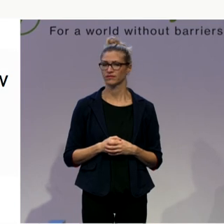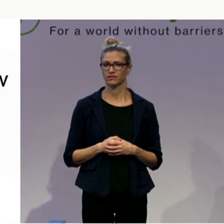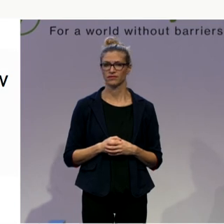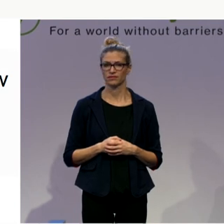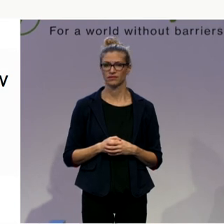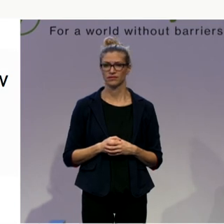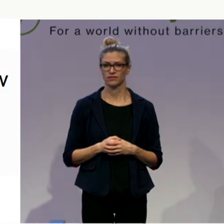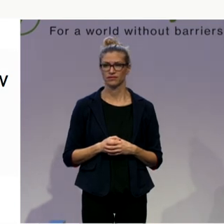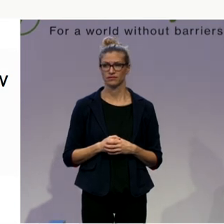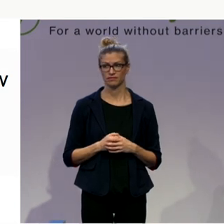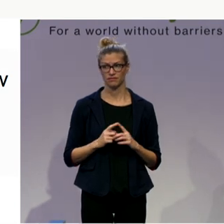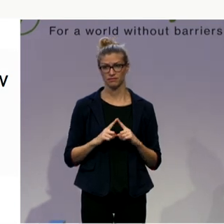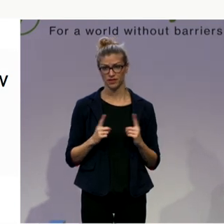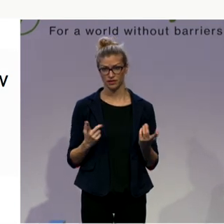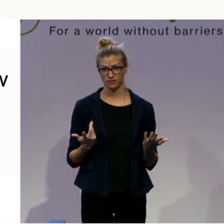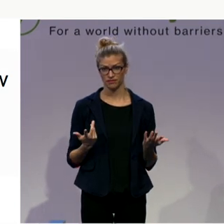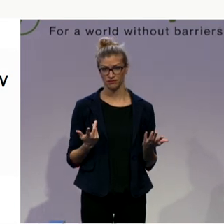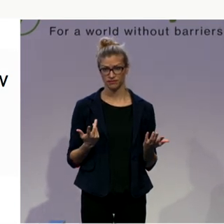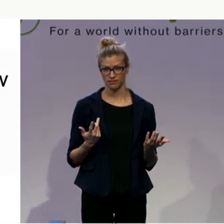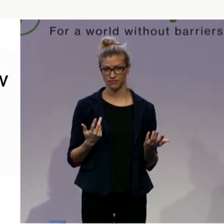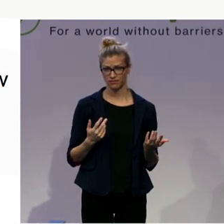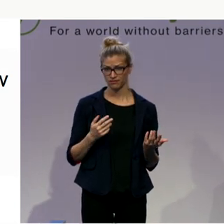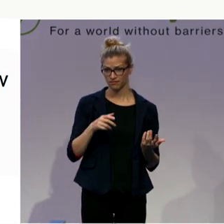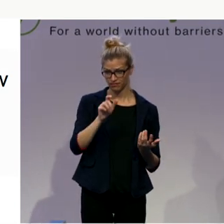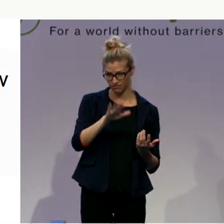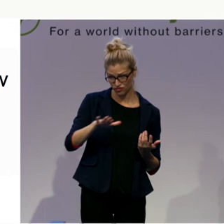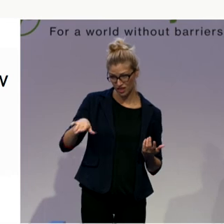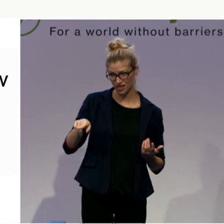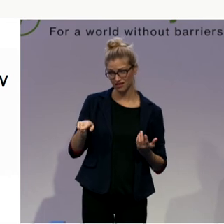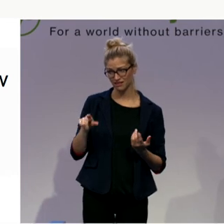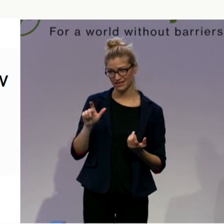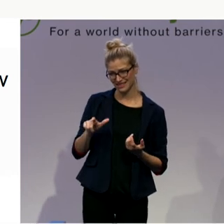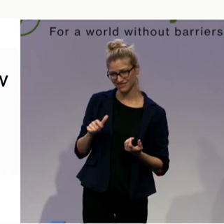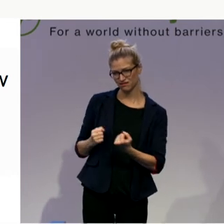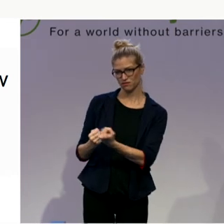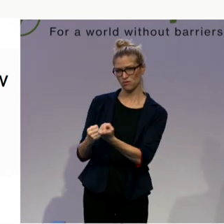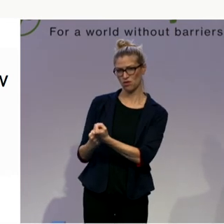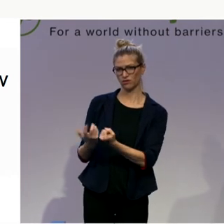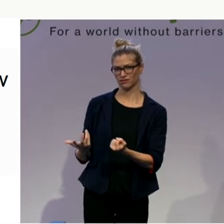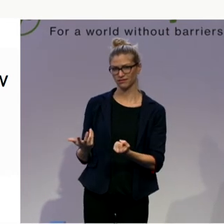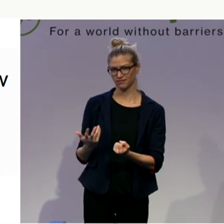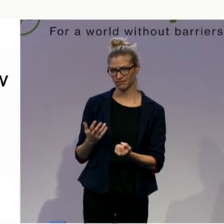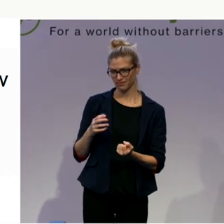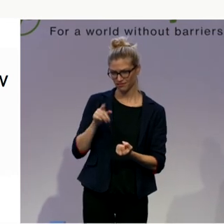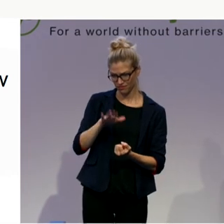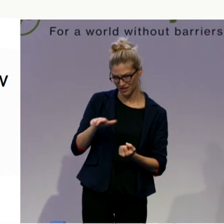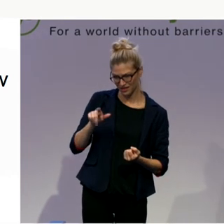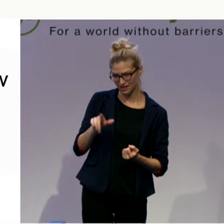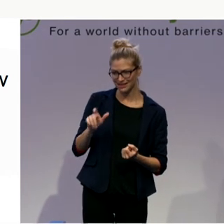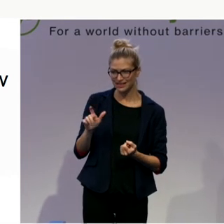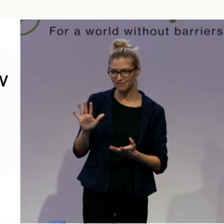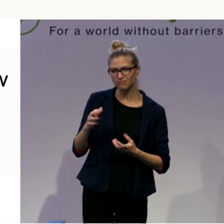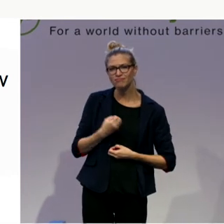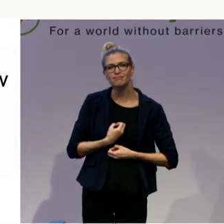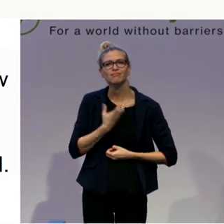The children need just support. They need to be heard. They don't want to be left